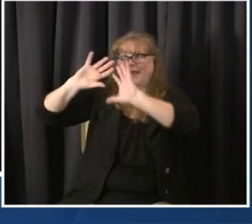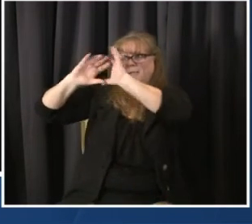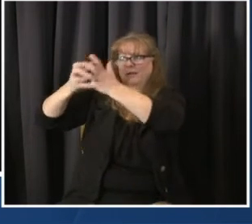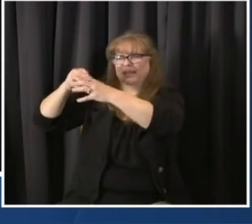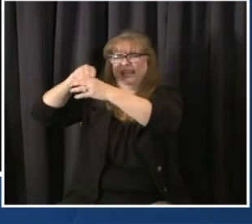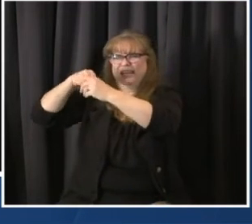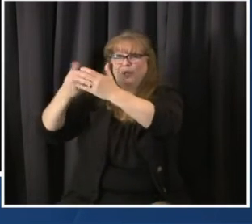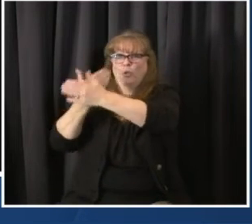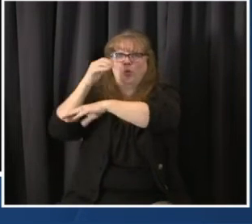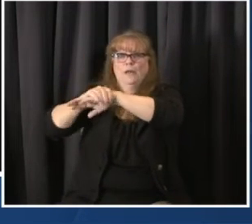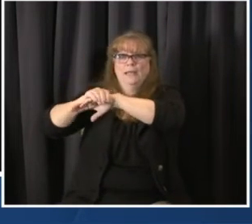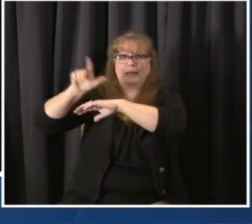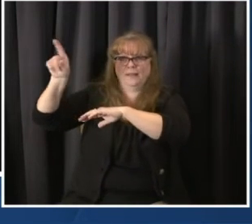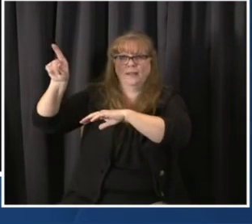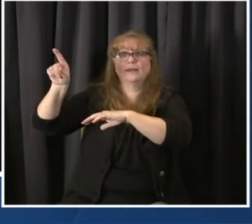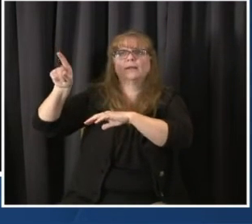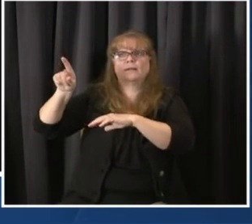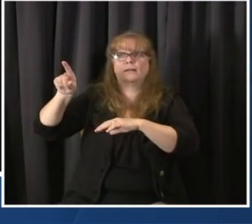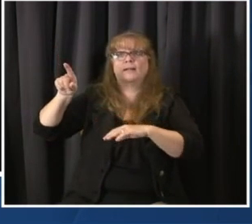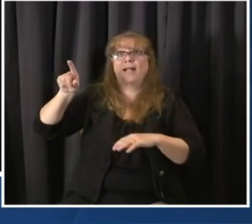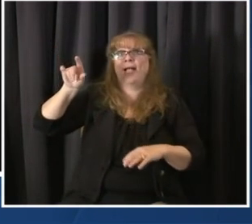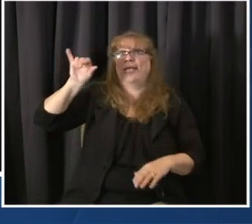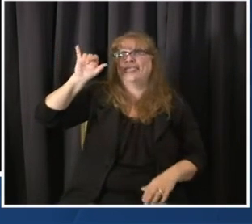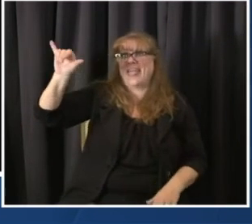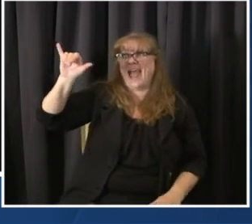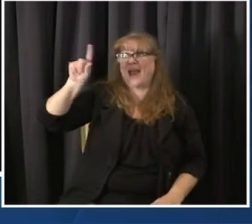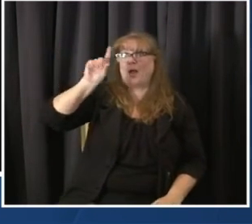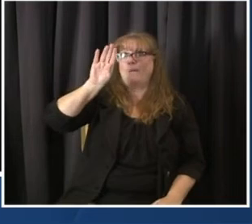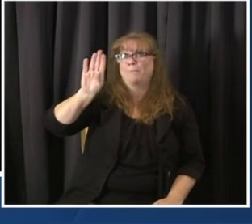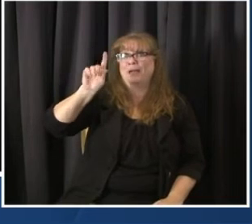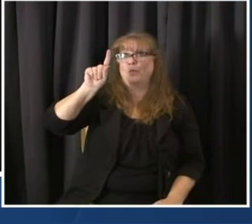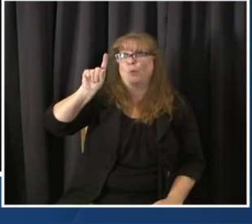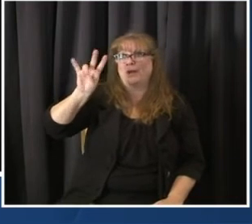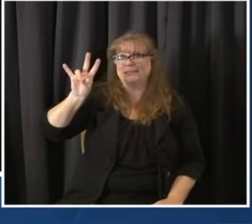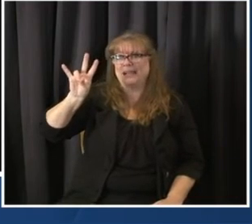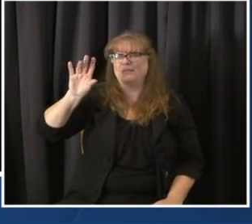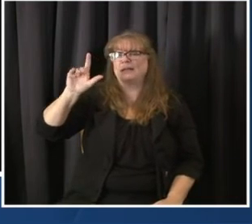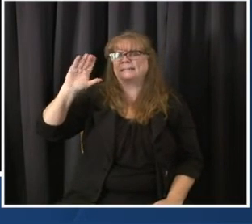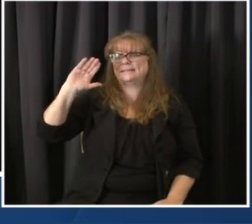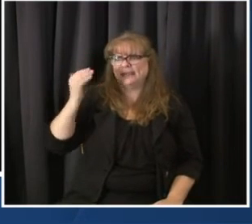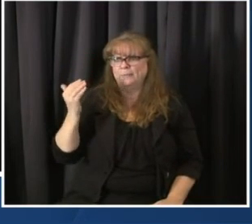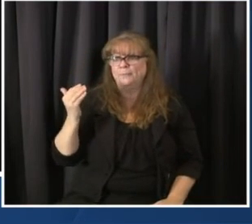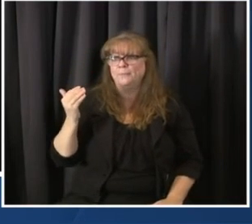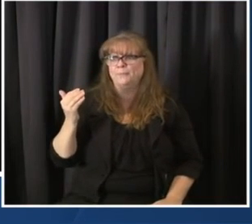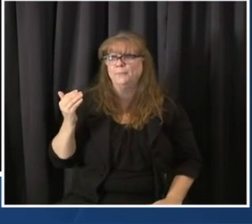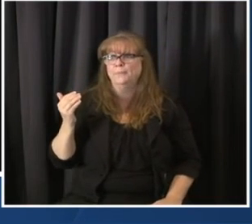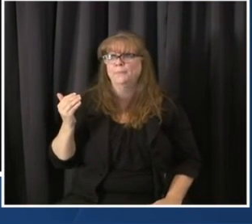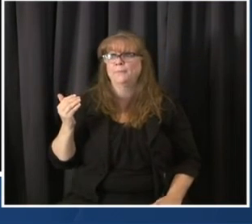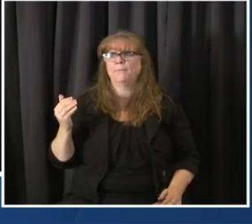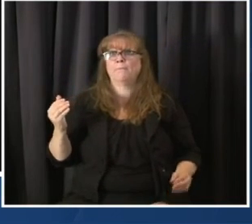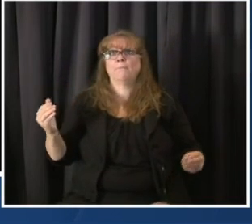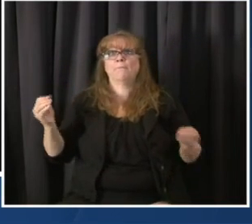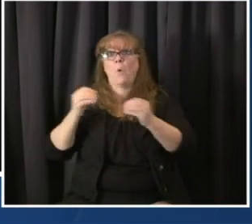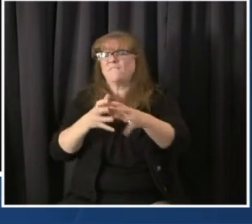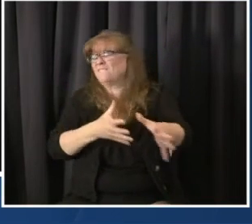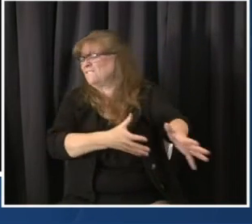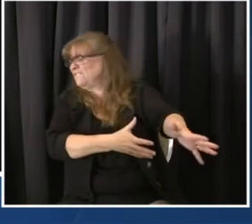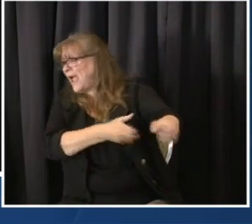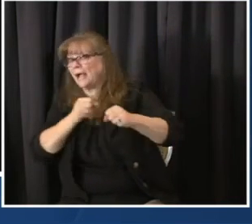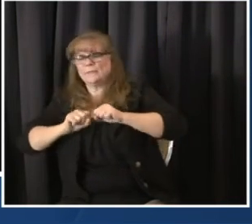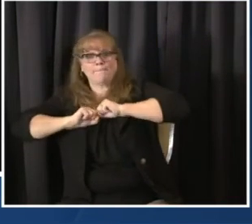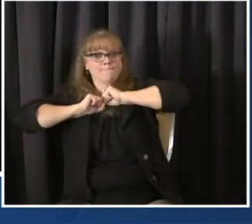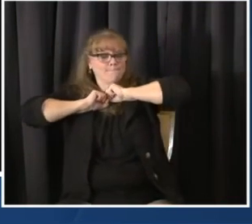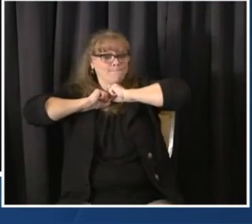other strains because it was a better evolved strain. It's spread faster. So over a period of a few months, it became the dominant strain